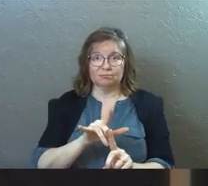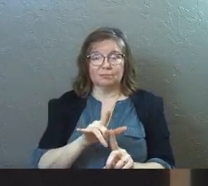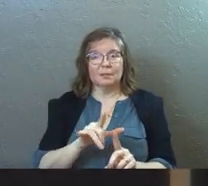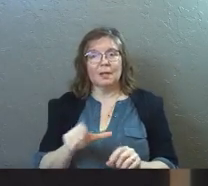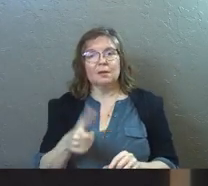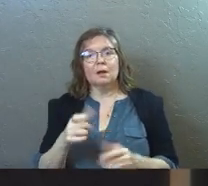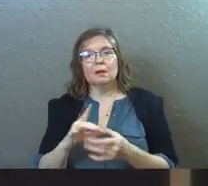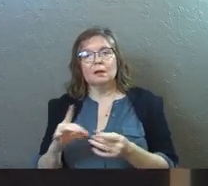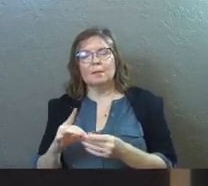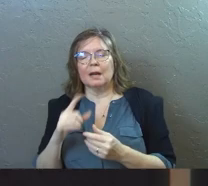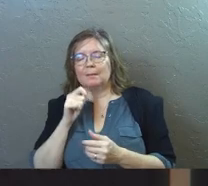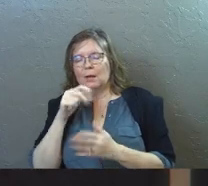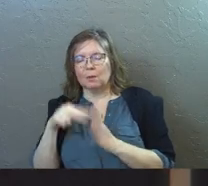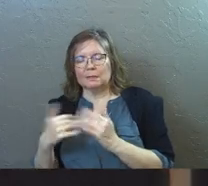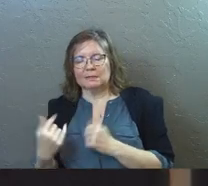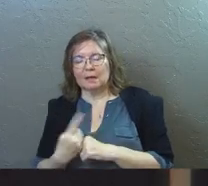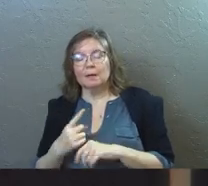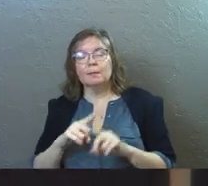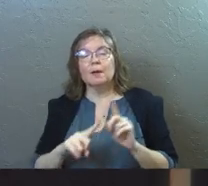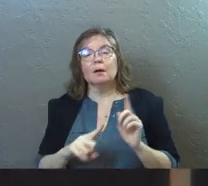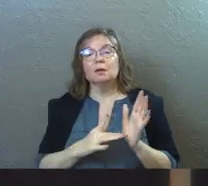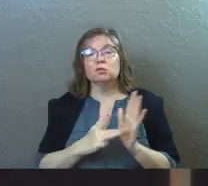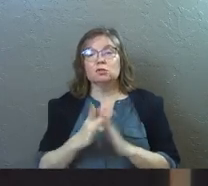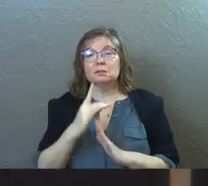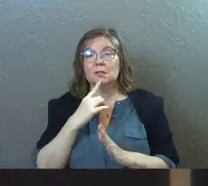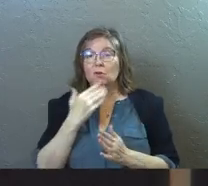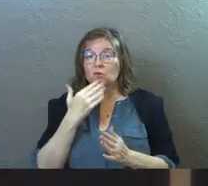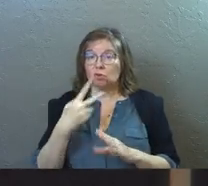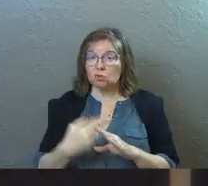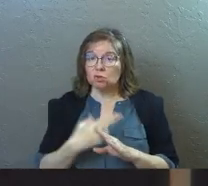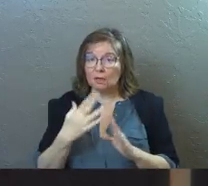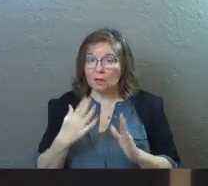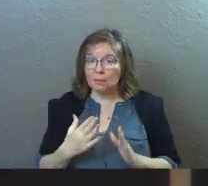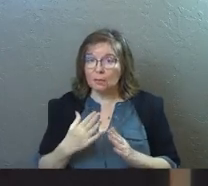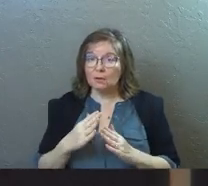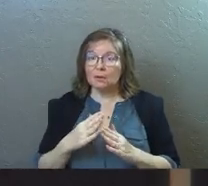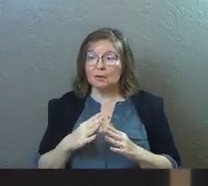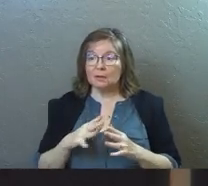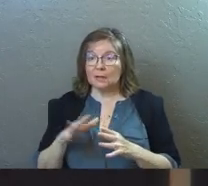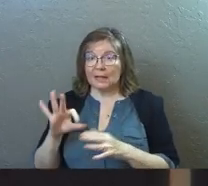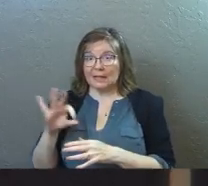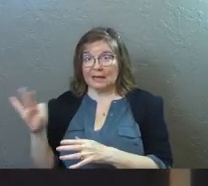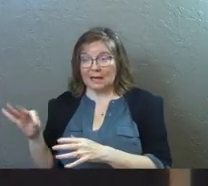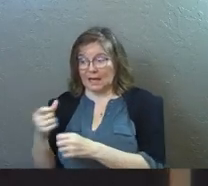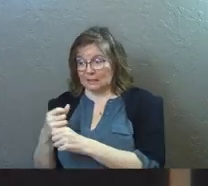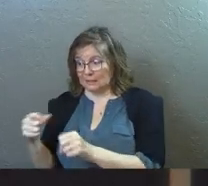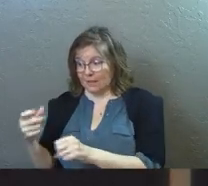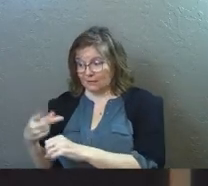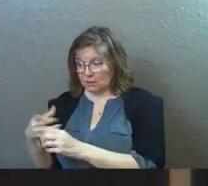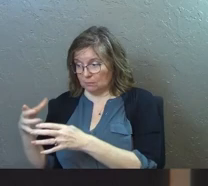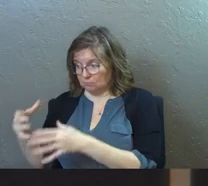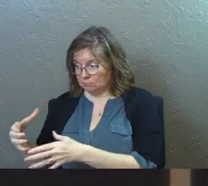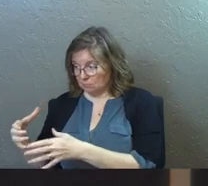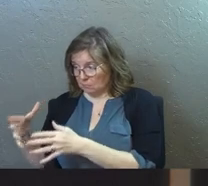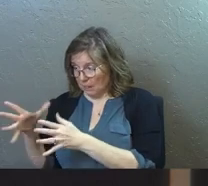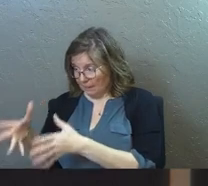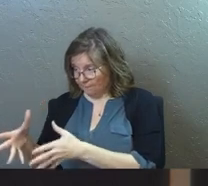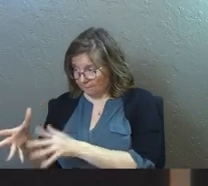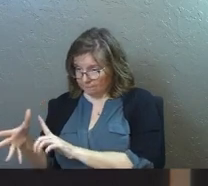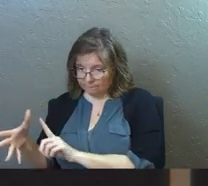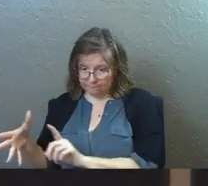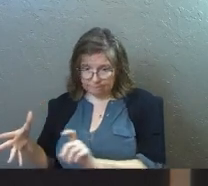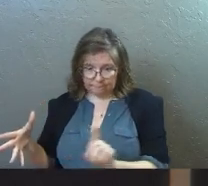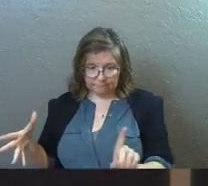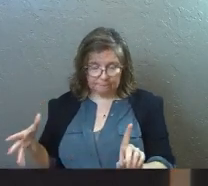So there's another passage. I'm not reading it today, but Jesus says the good shepherd leaves the 99 safe sheep behind and he goes